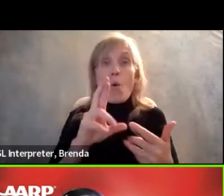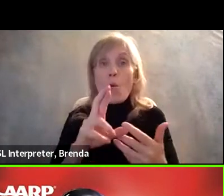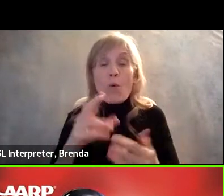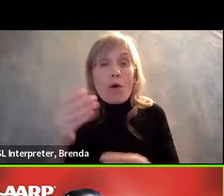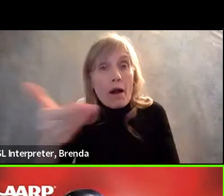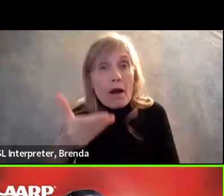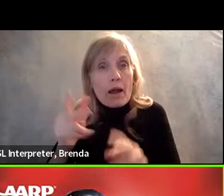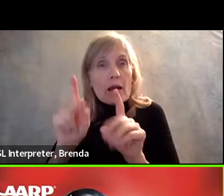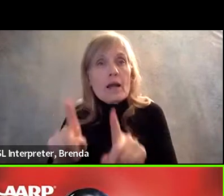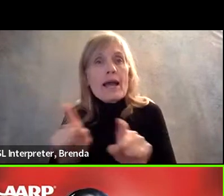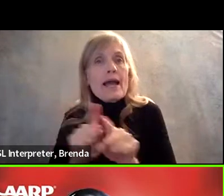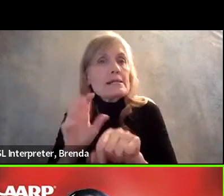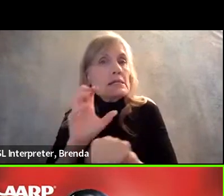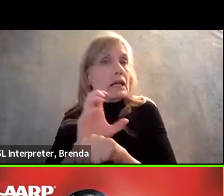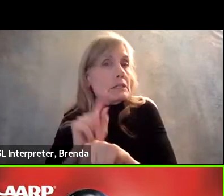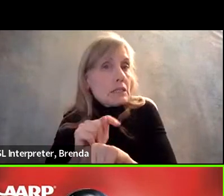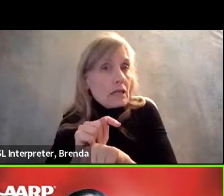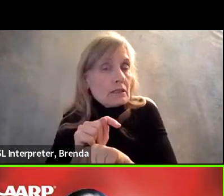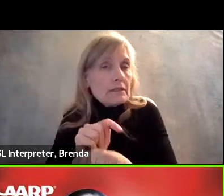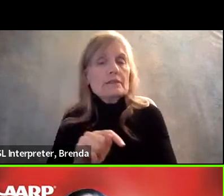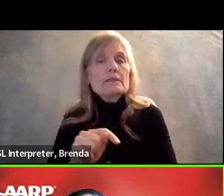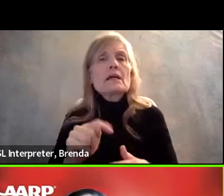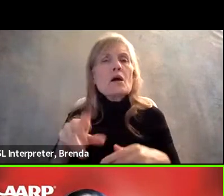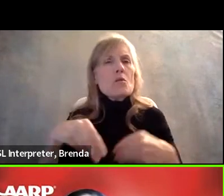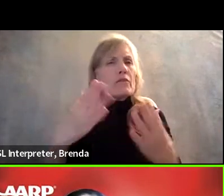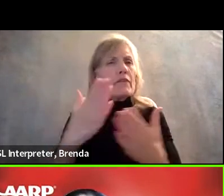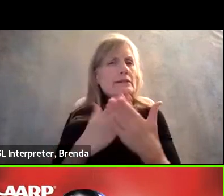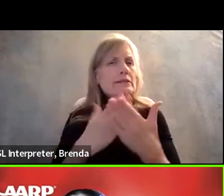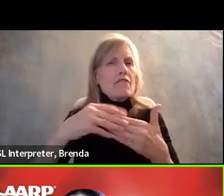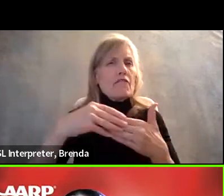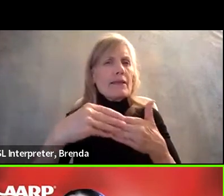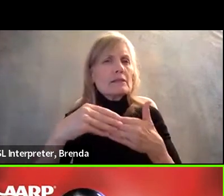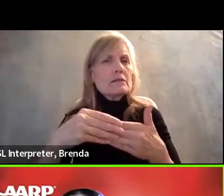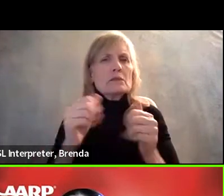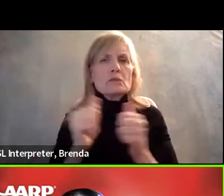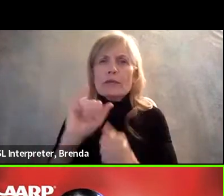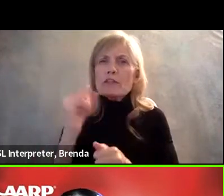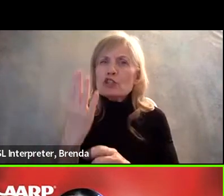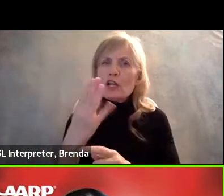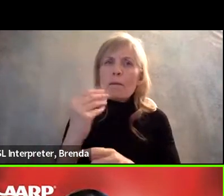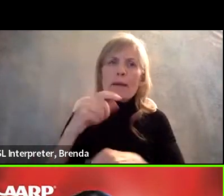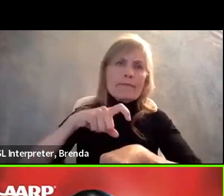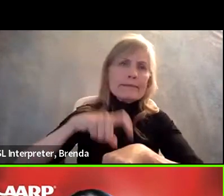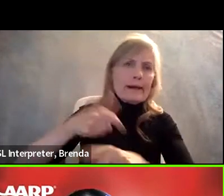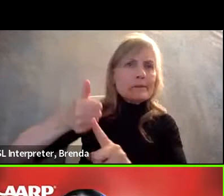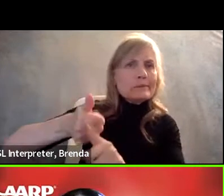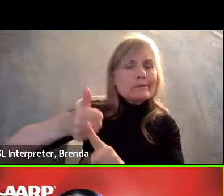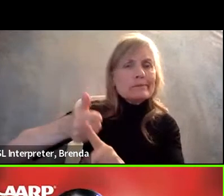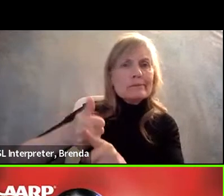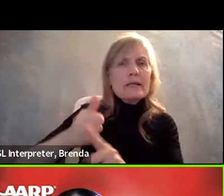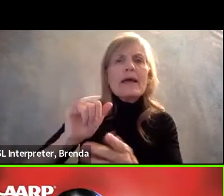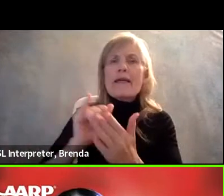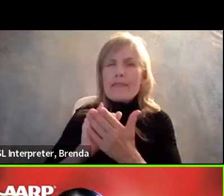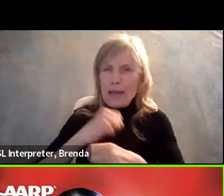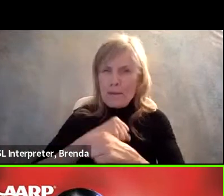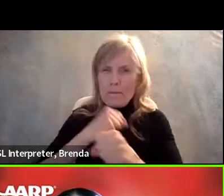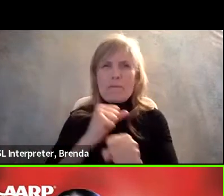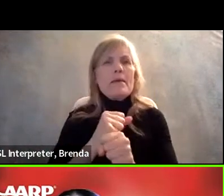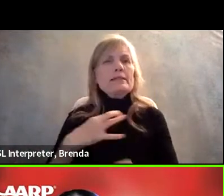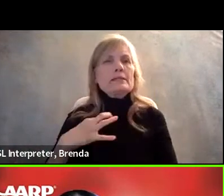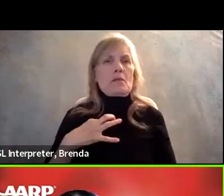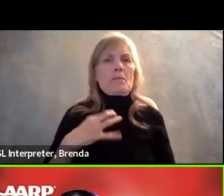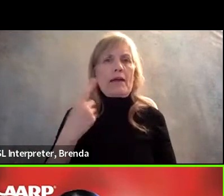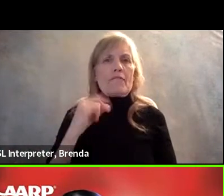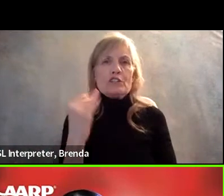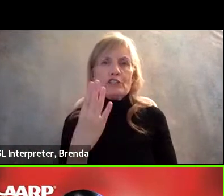So providing that flexibility, um, really, uh, makes coming back into the workforce attractive to older workers.